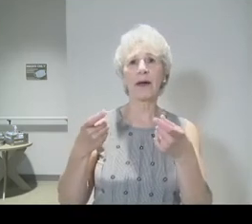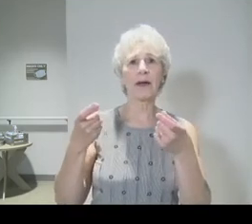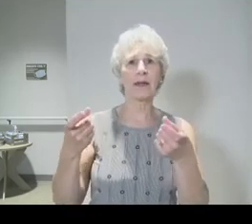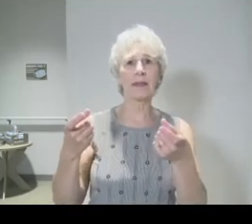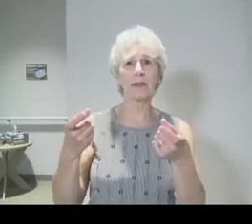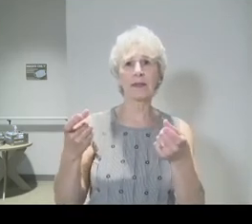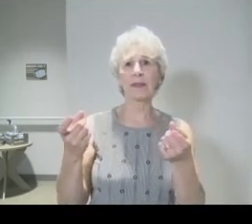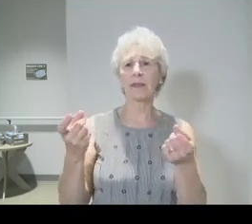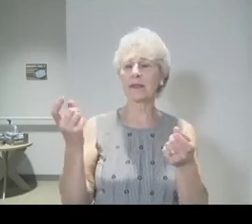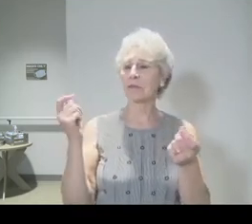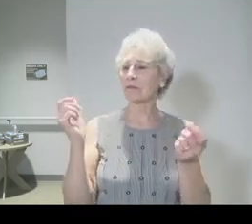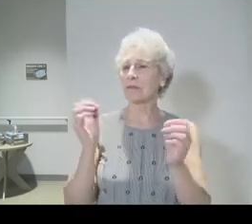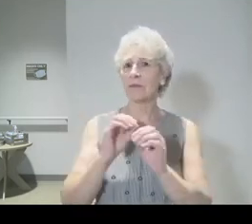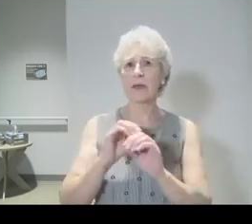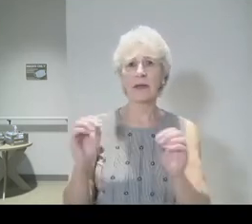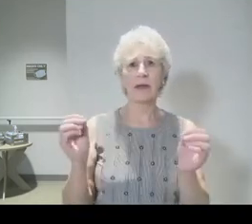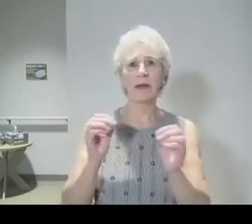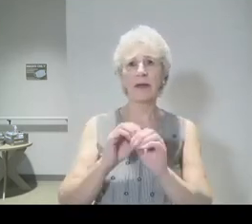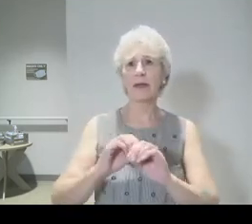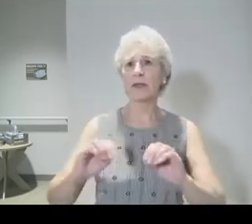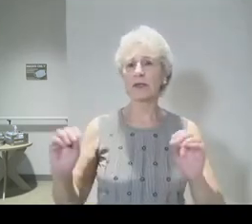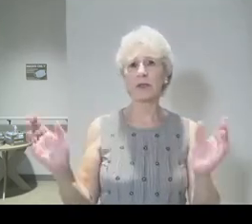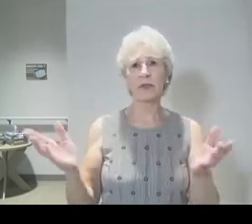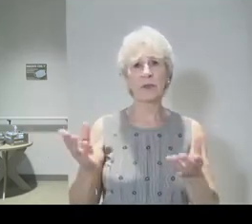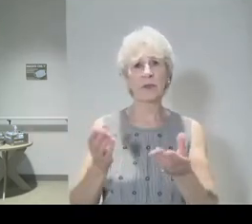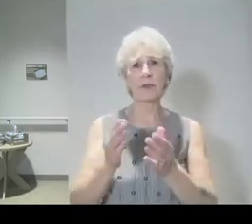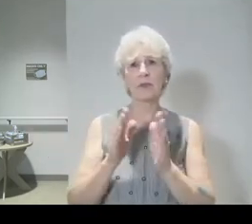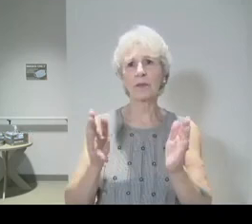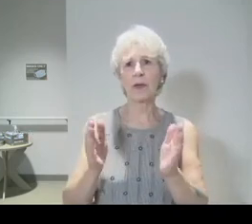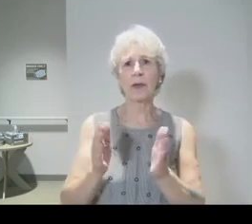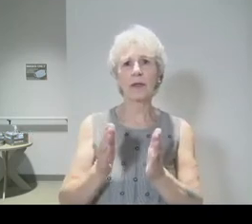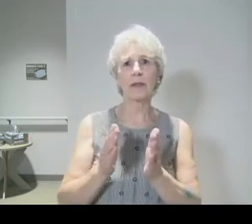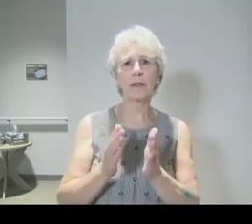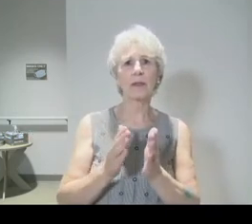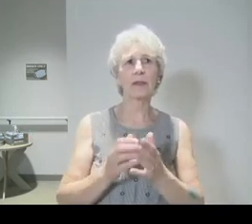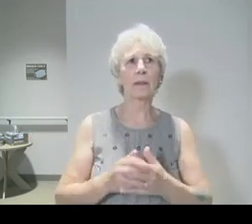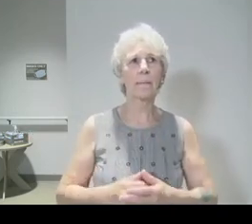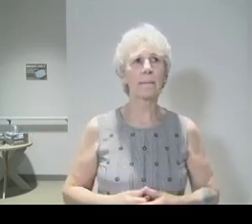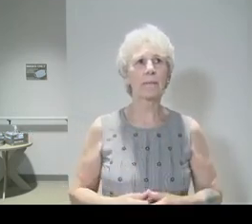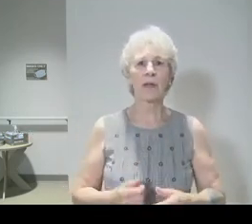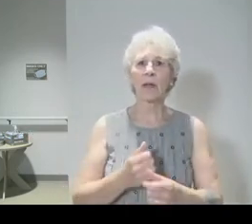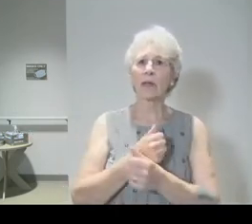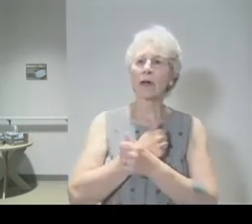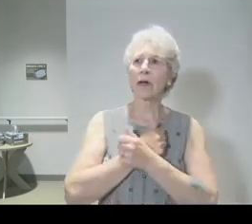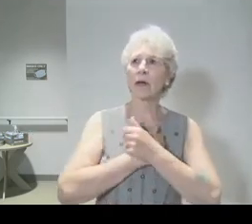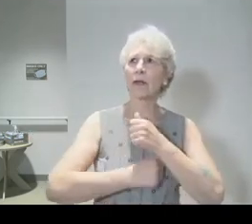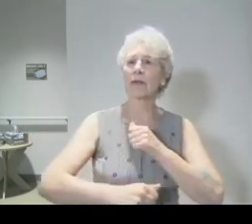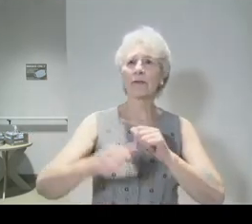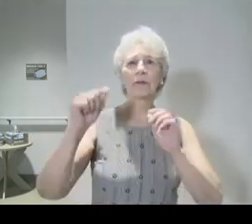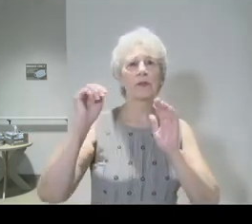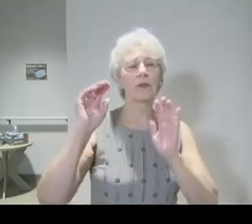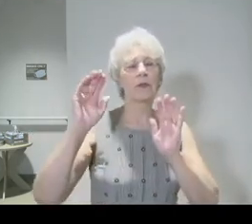present far too small. Love